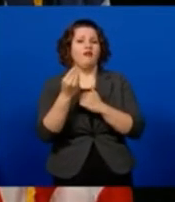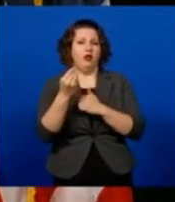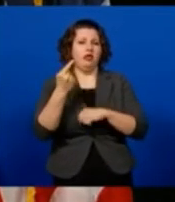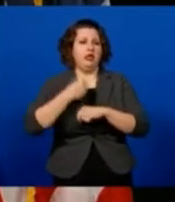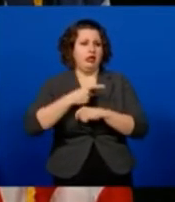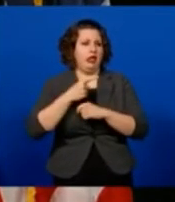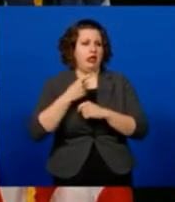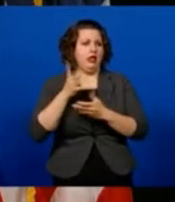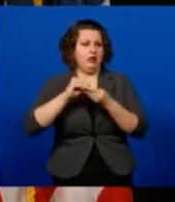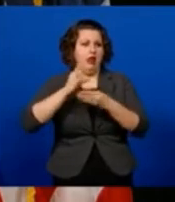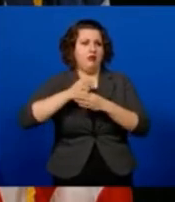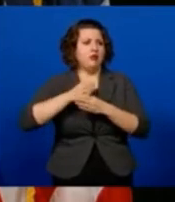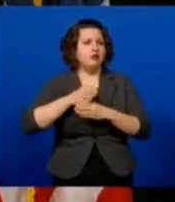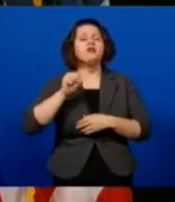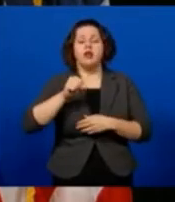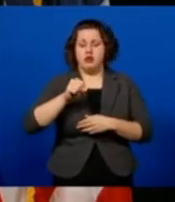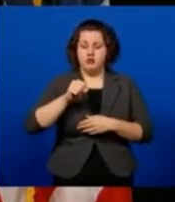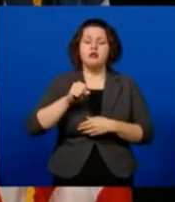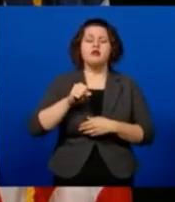will, right, Caitlin? Yeah.